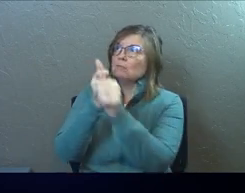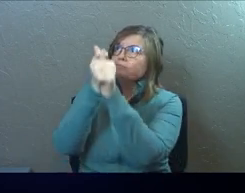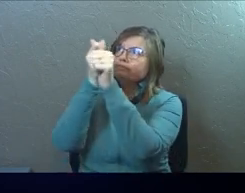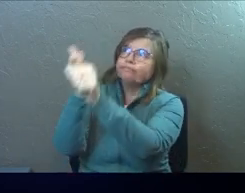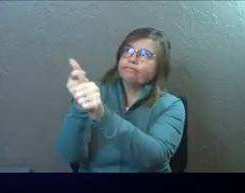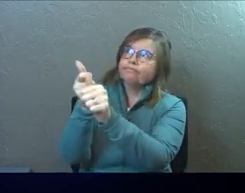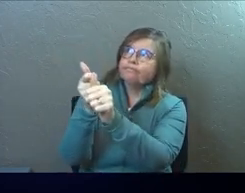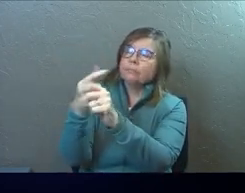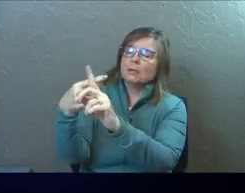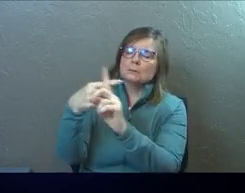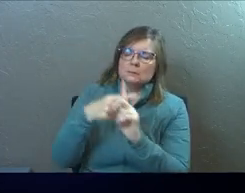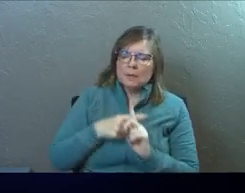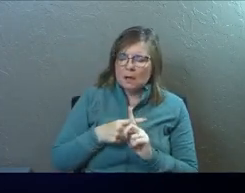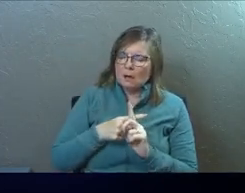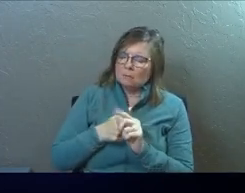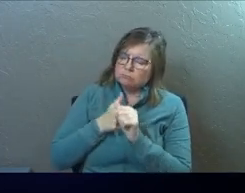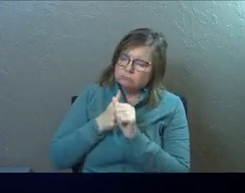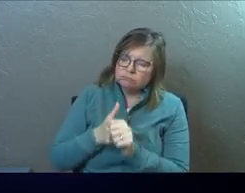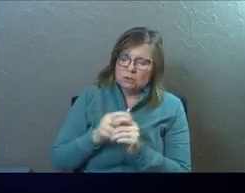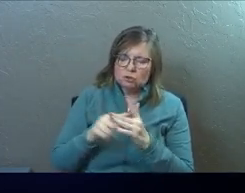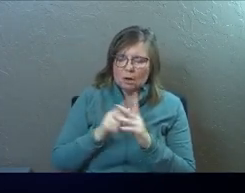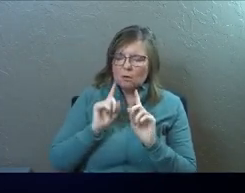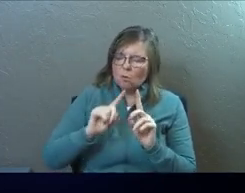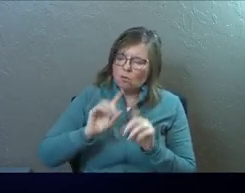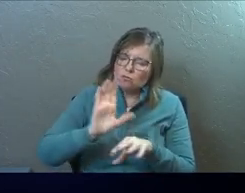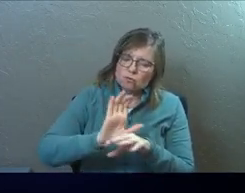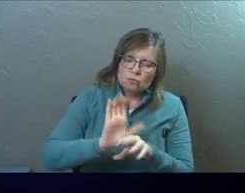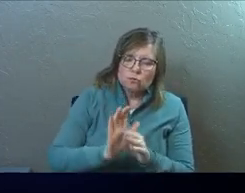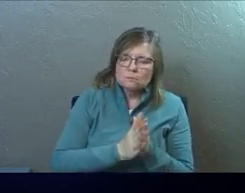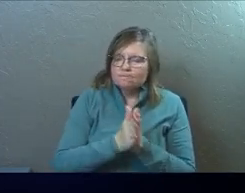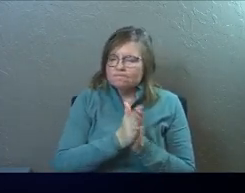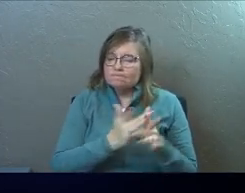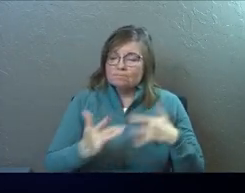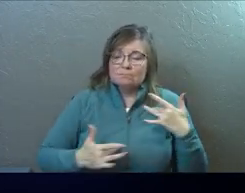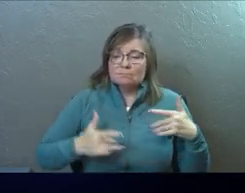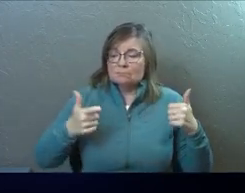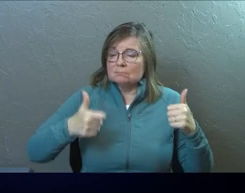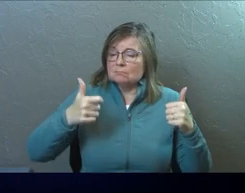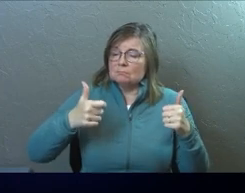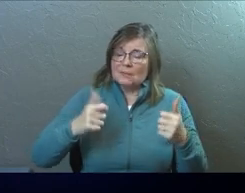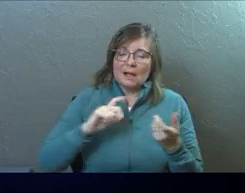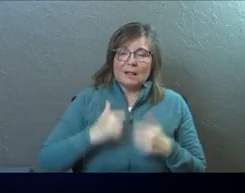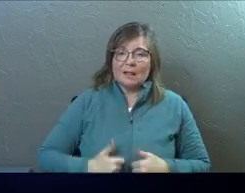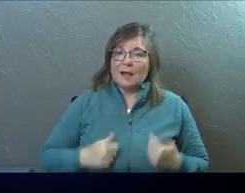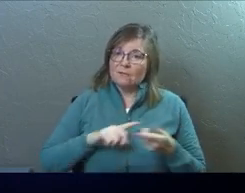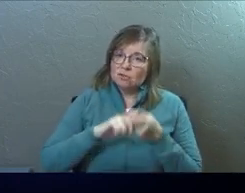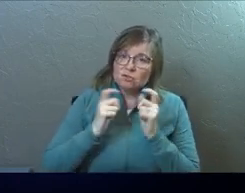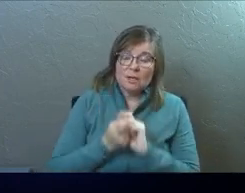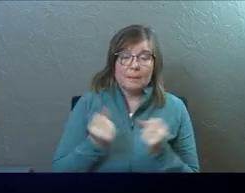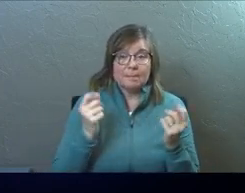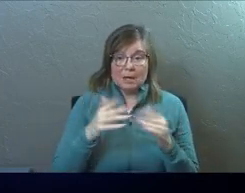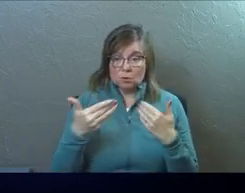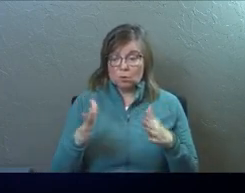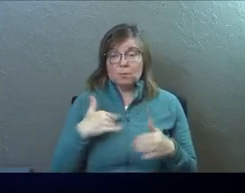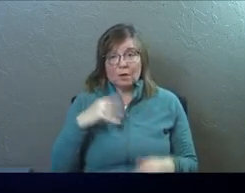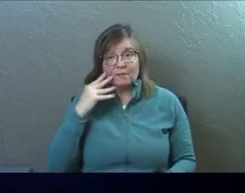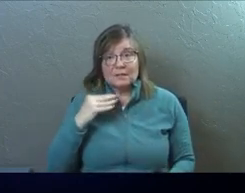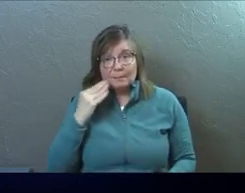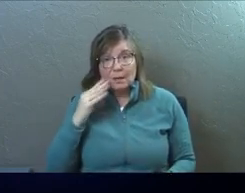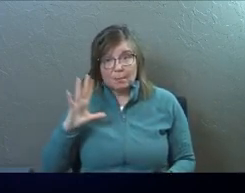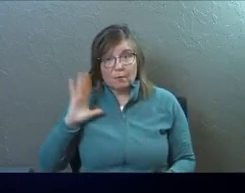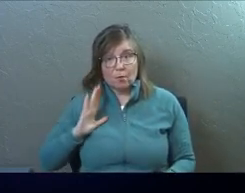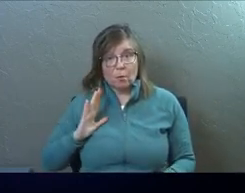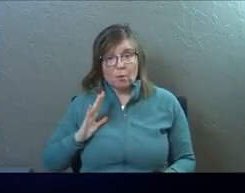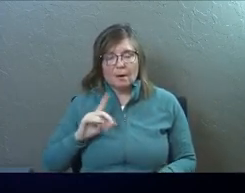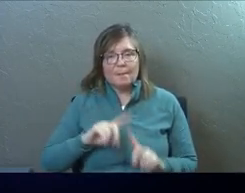saved and your family gets saved and you're starting to go to church and everything is great and your life is changing. Like many people in this room you've experienced